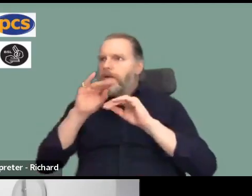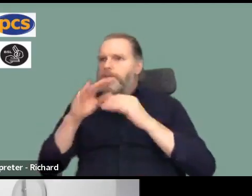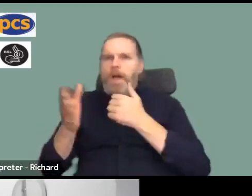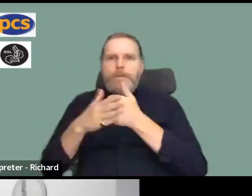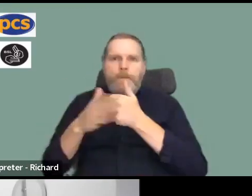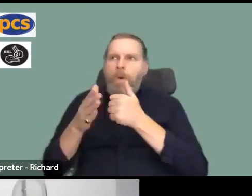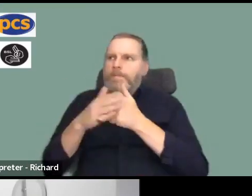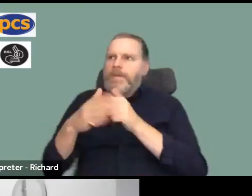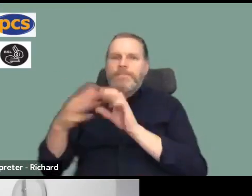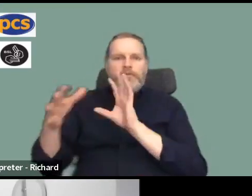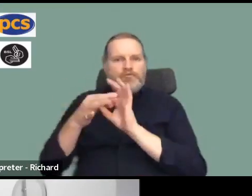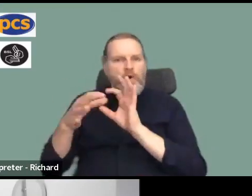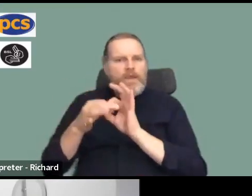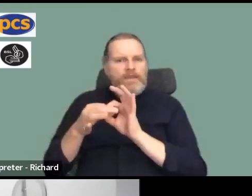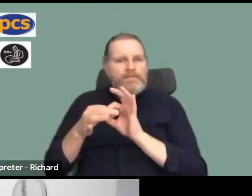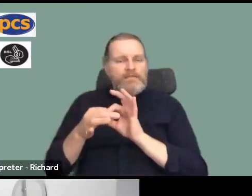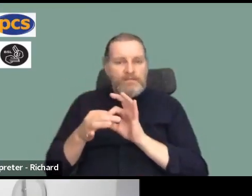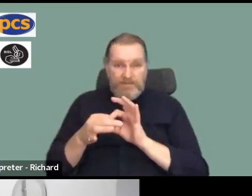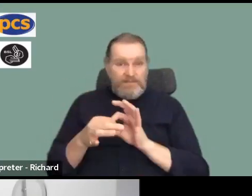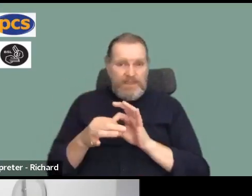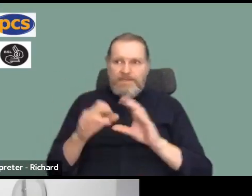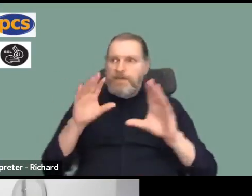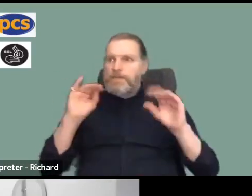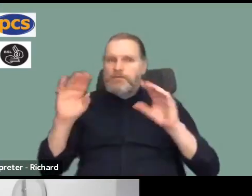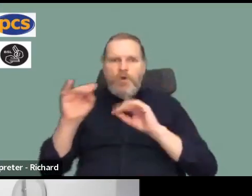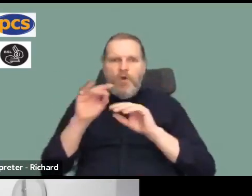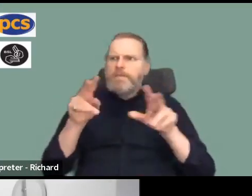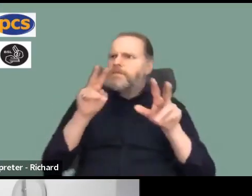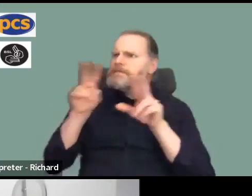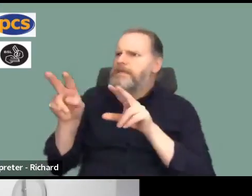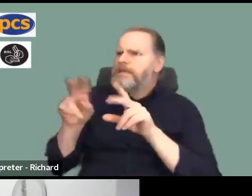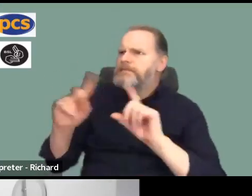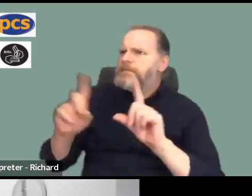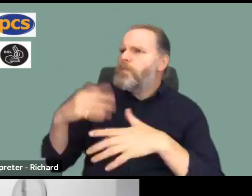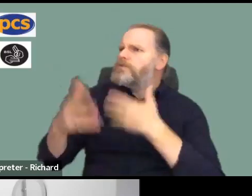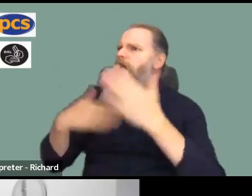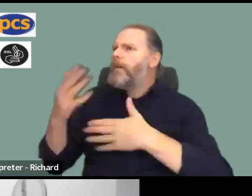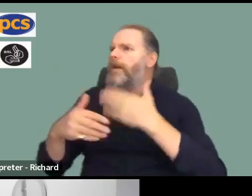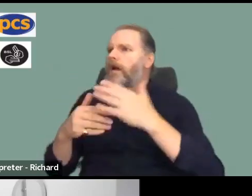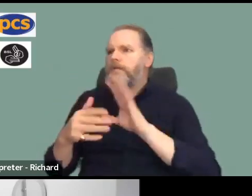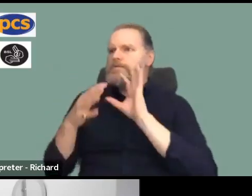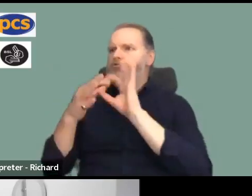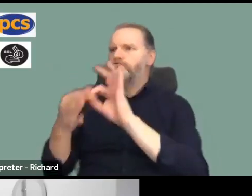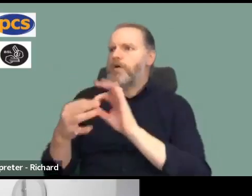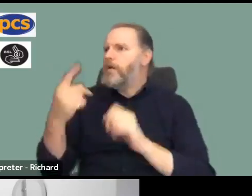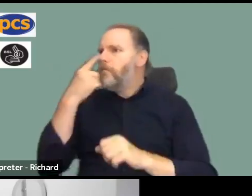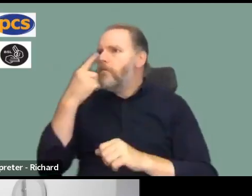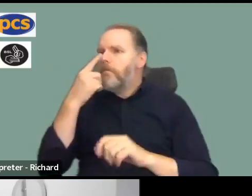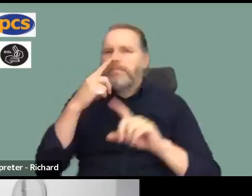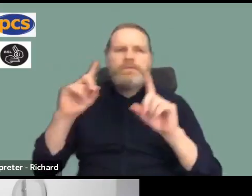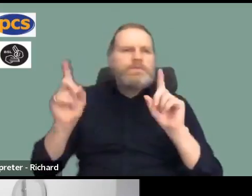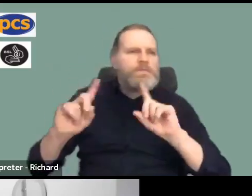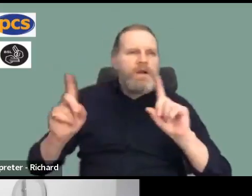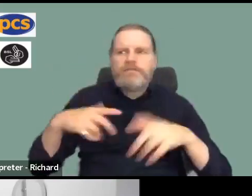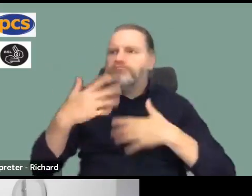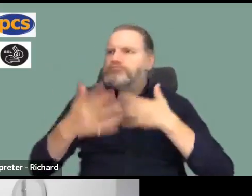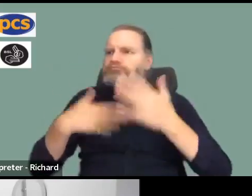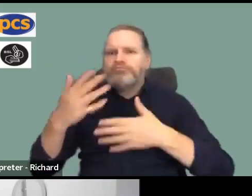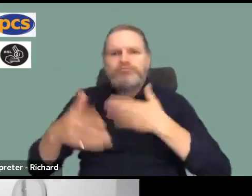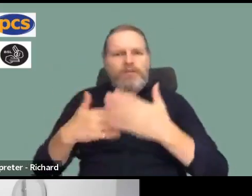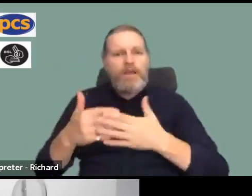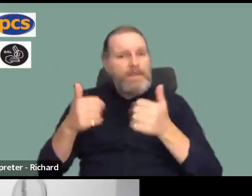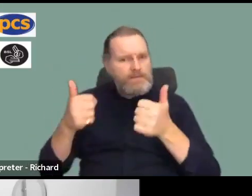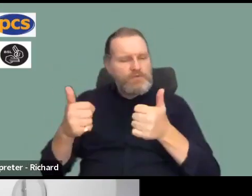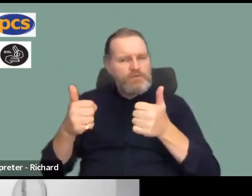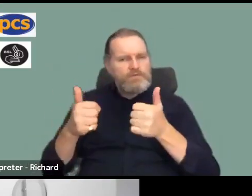it's one of those old things isn't it if people see any activity at all it'll make people realise that things are happening so to the person